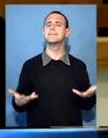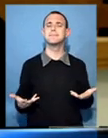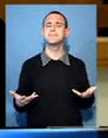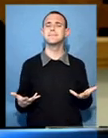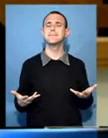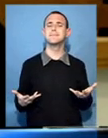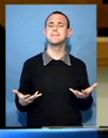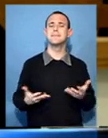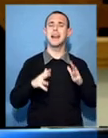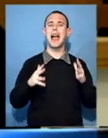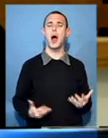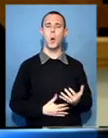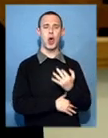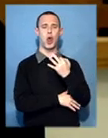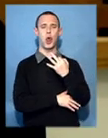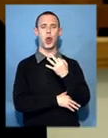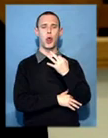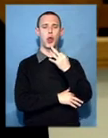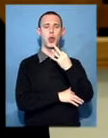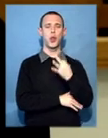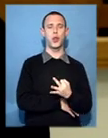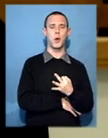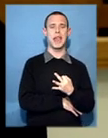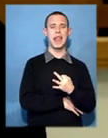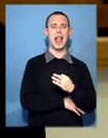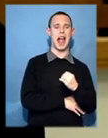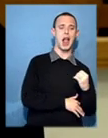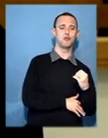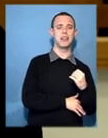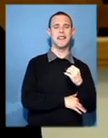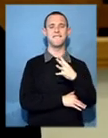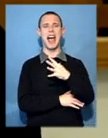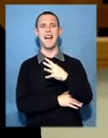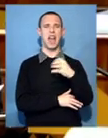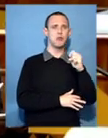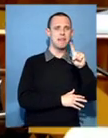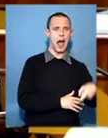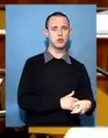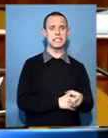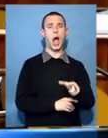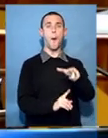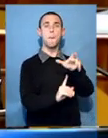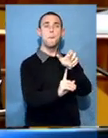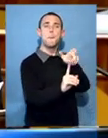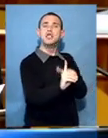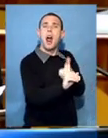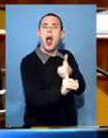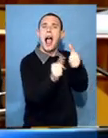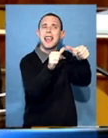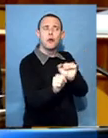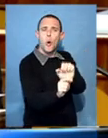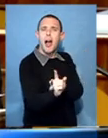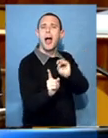to have 300, between 300 and 500,000 deposited in your own personal baggage. In